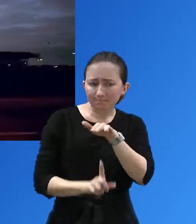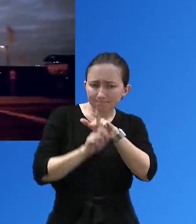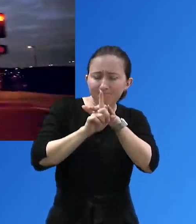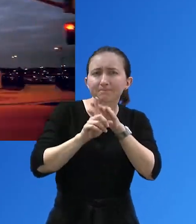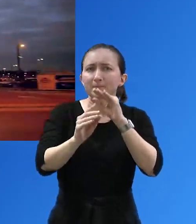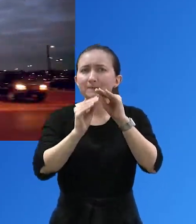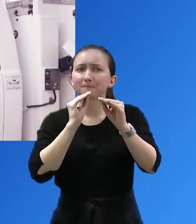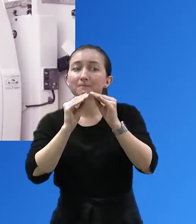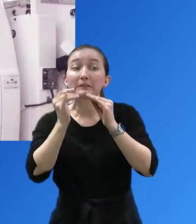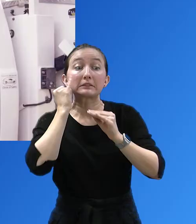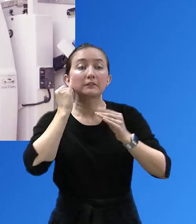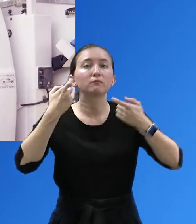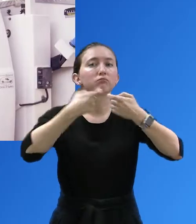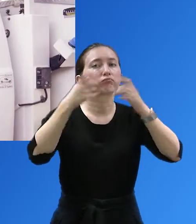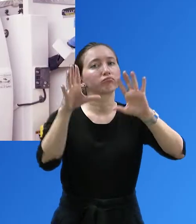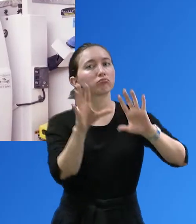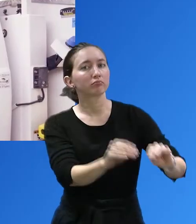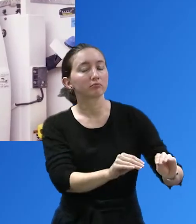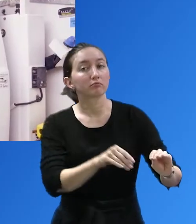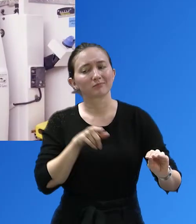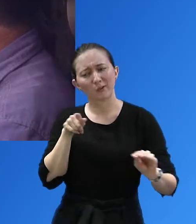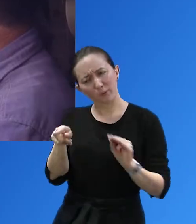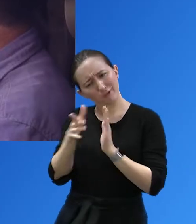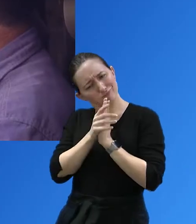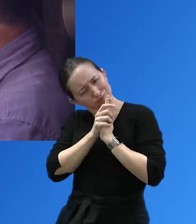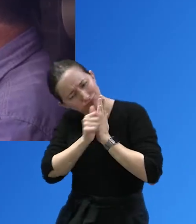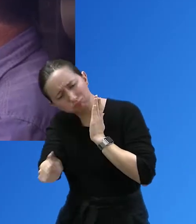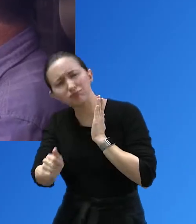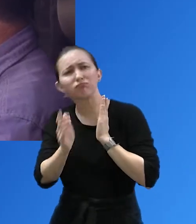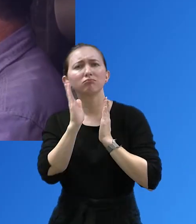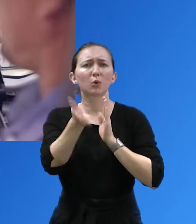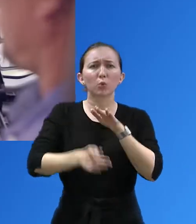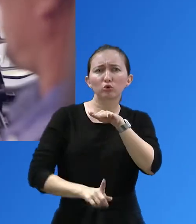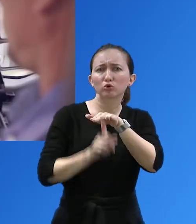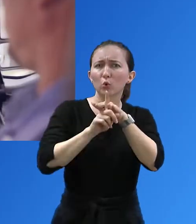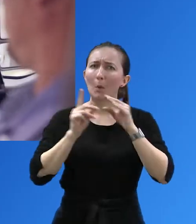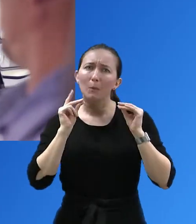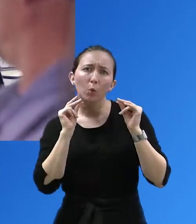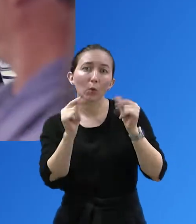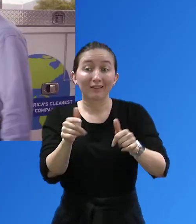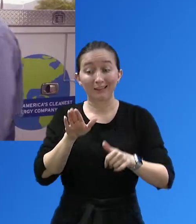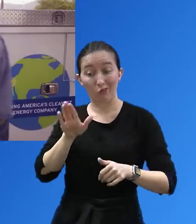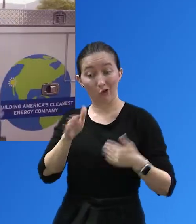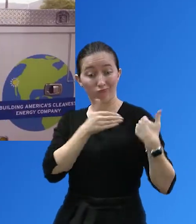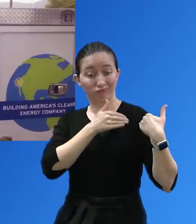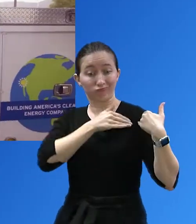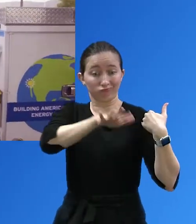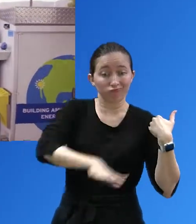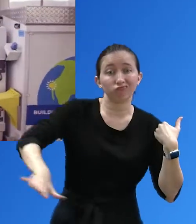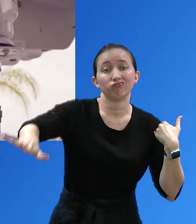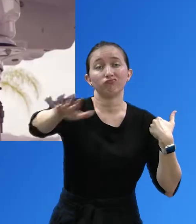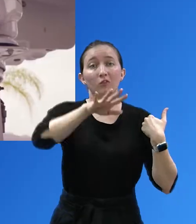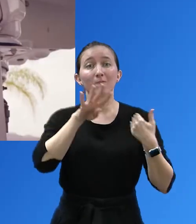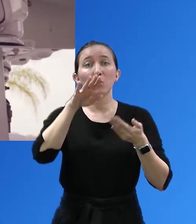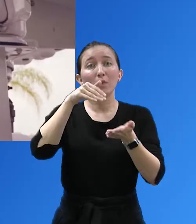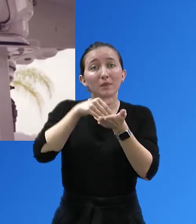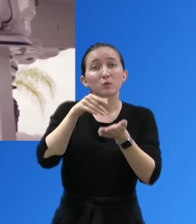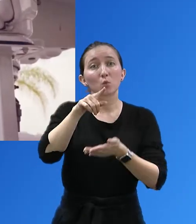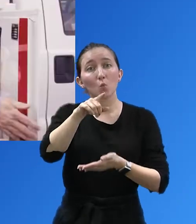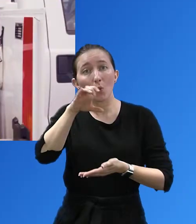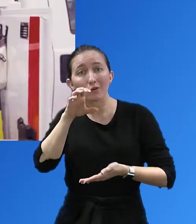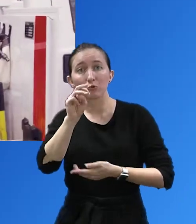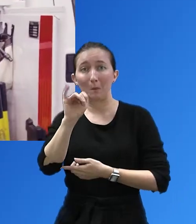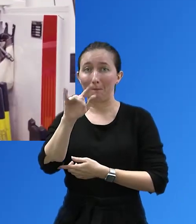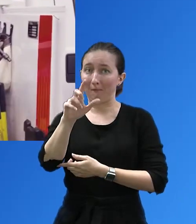power outages. They're highly qualified and act quickly, covering an area spanning more than 4,100 square miles. And their